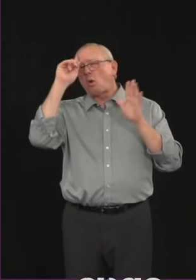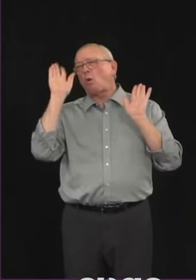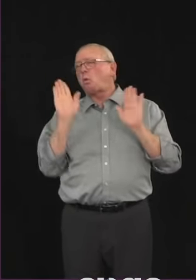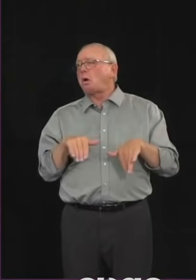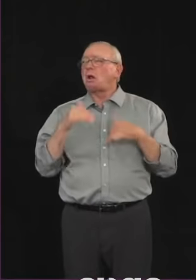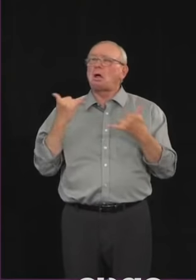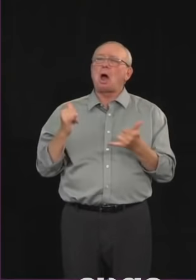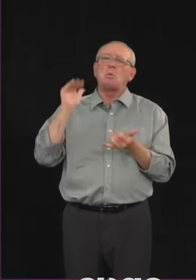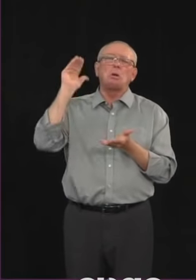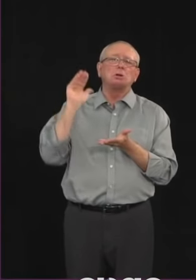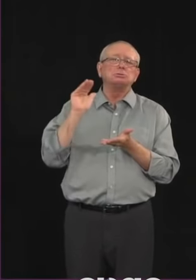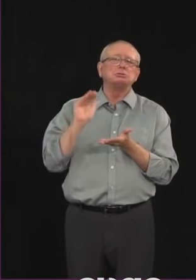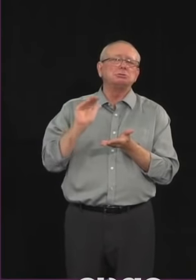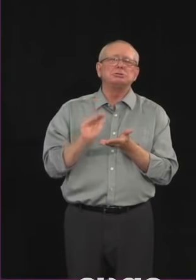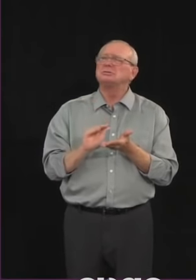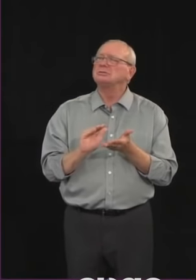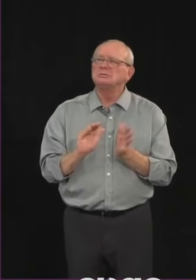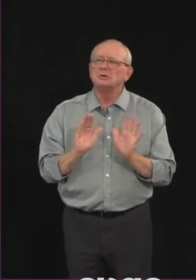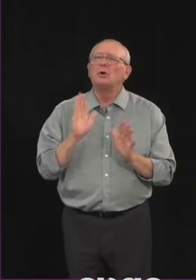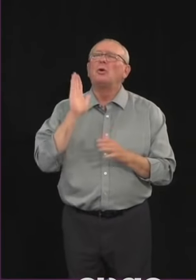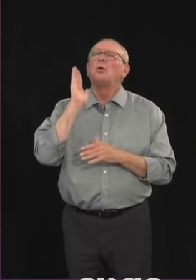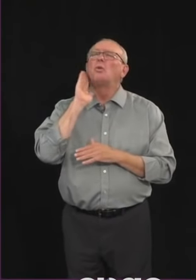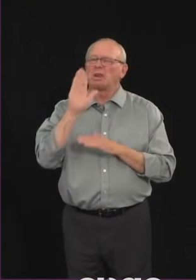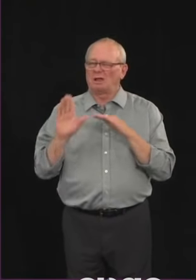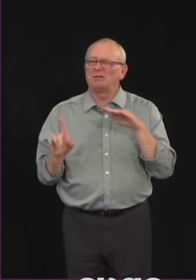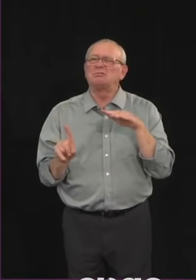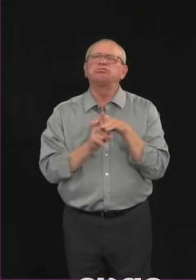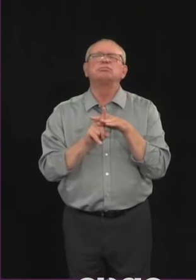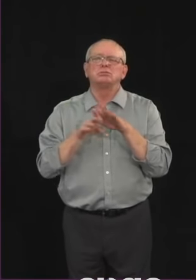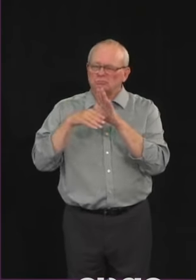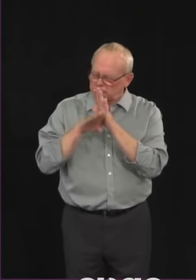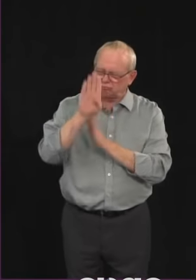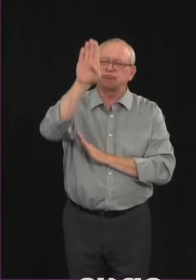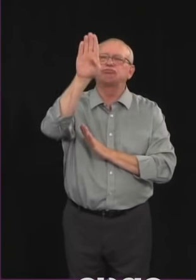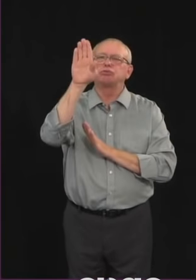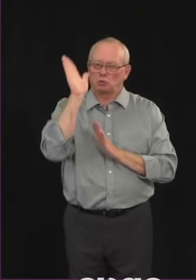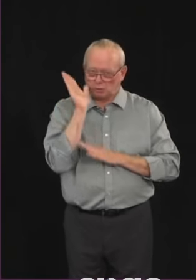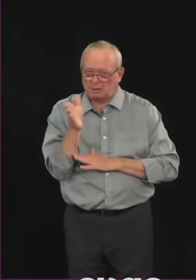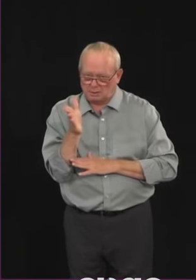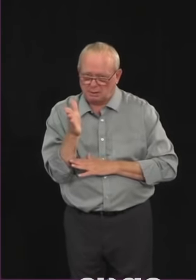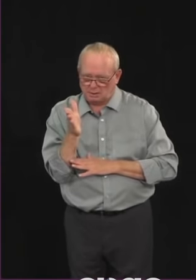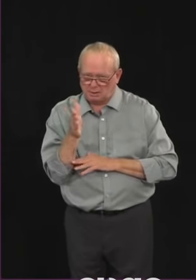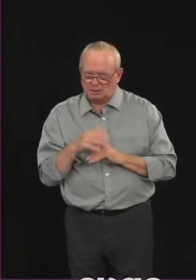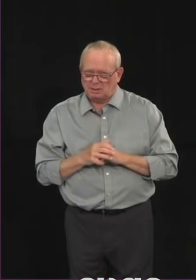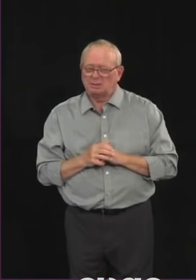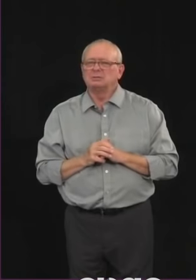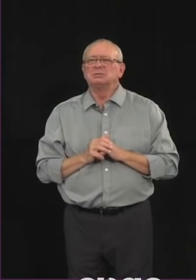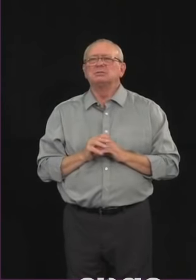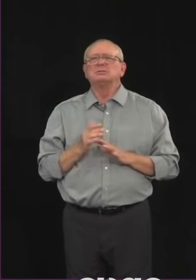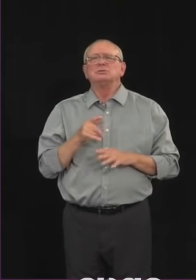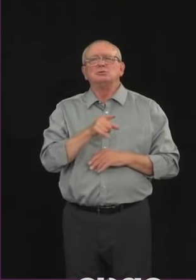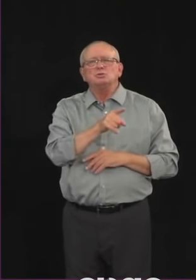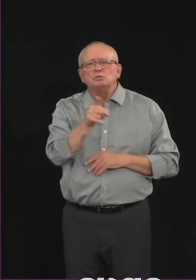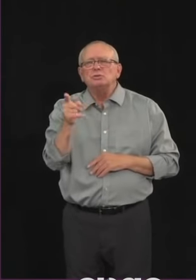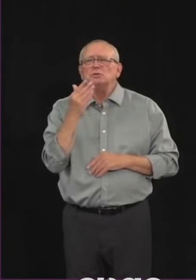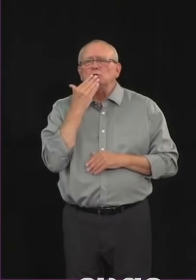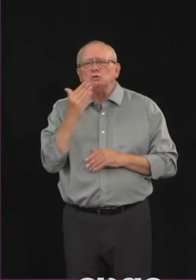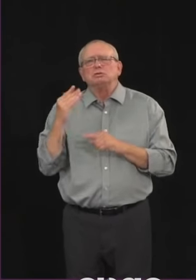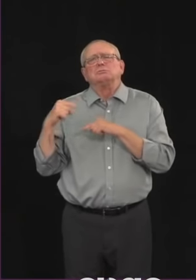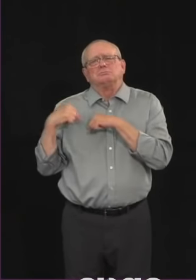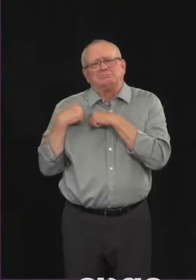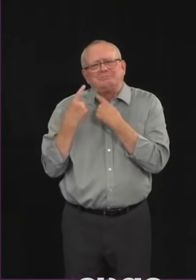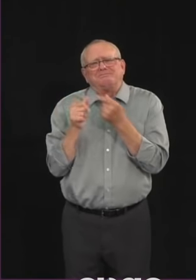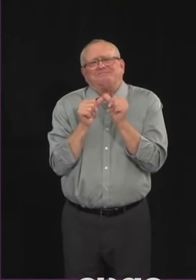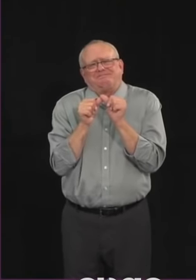So my message to Albertans is simple. You're doing a great job, so please stay the course, wash your hands frequently, maintaining physical